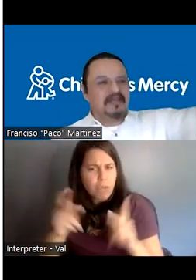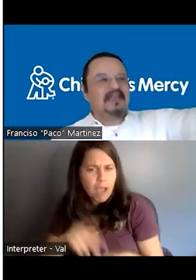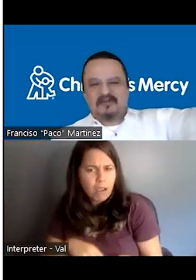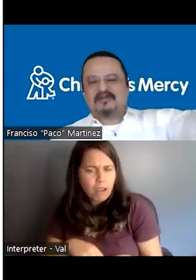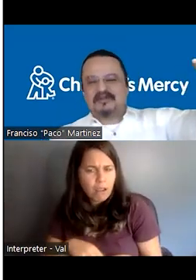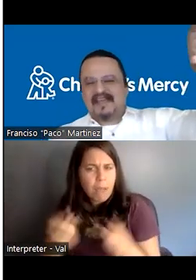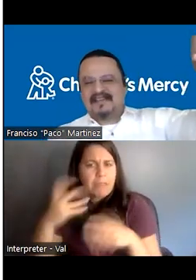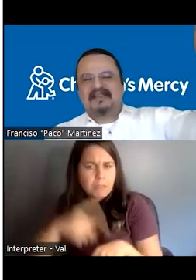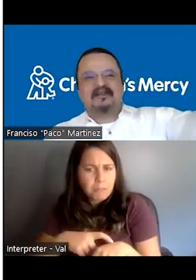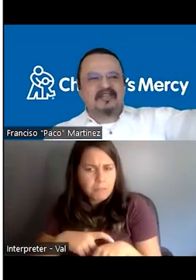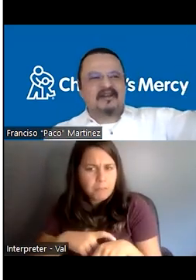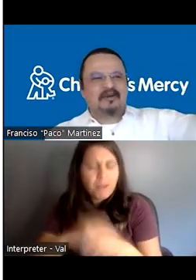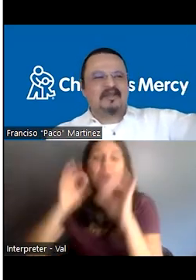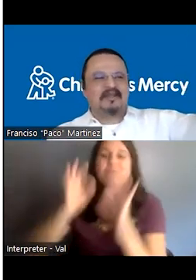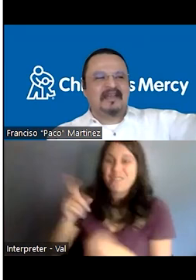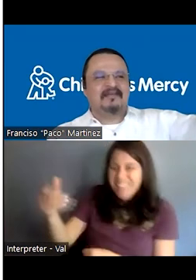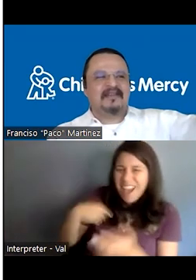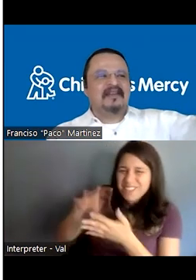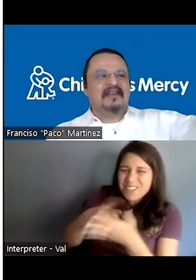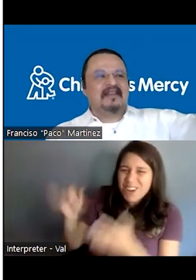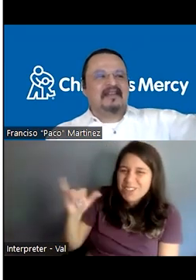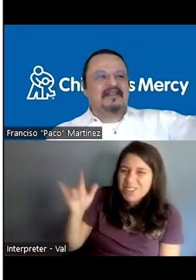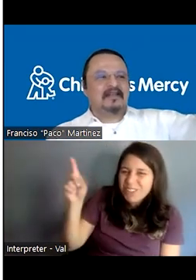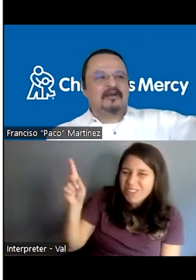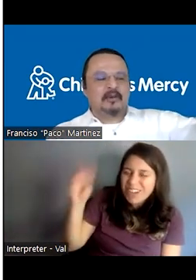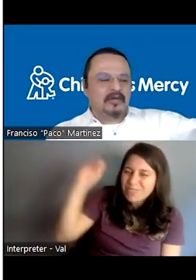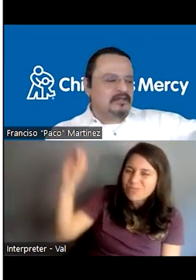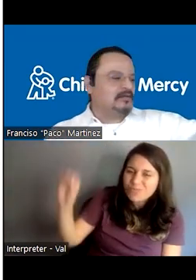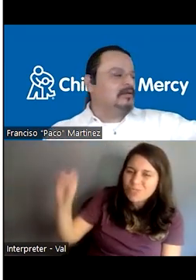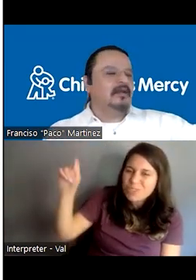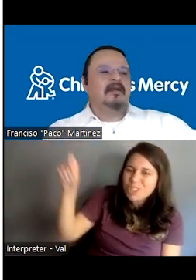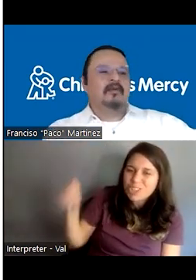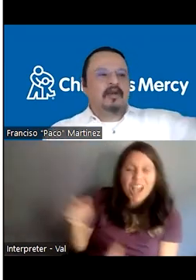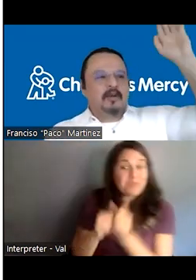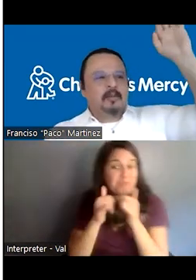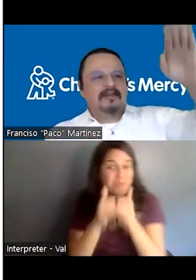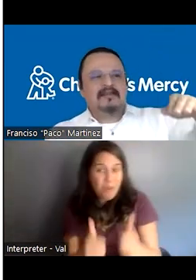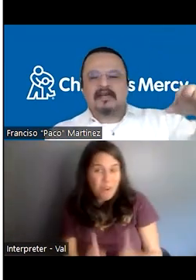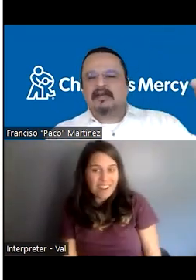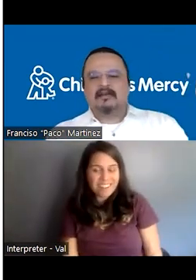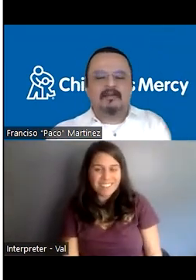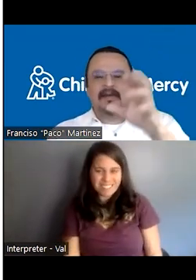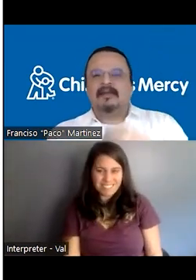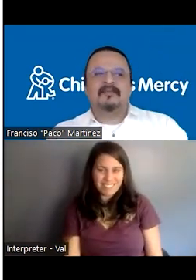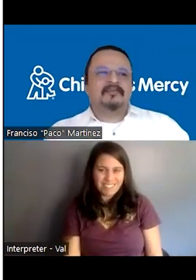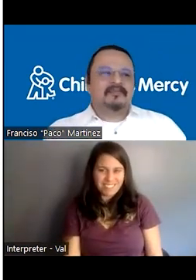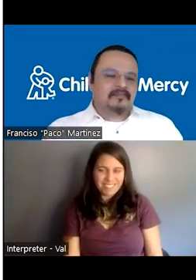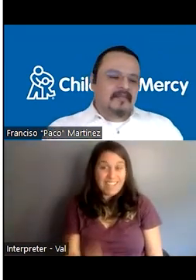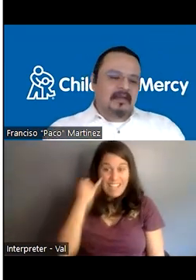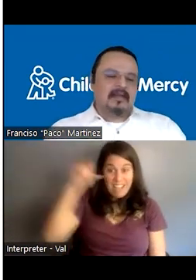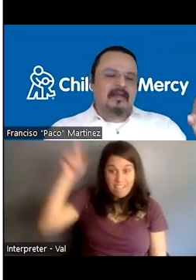like we have also that little chart where we have the, the, the little reward. So when we complete that chart, everybody